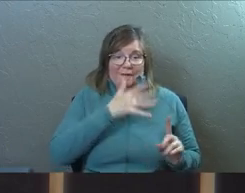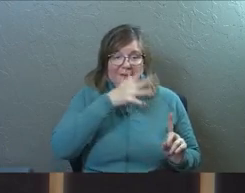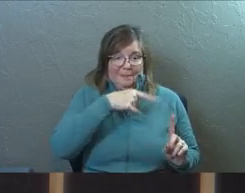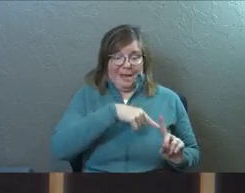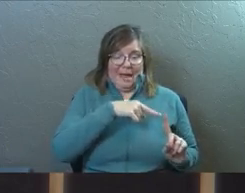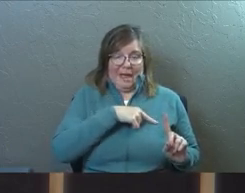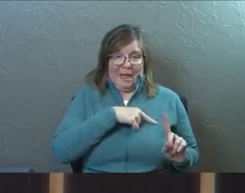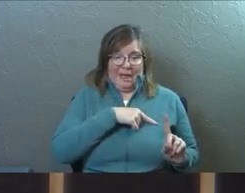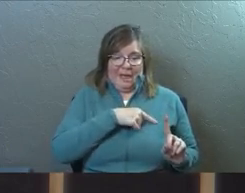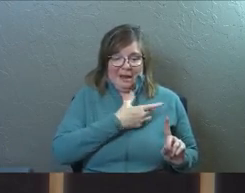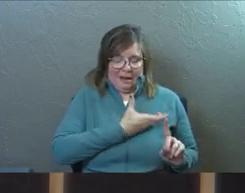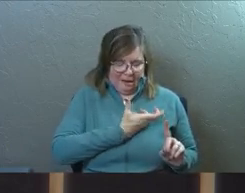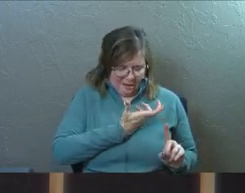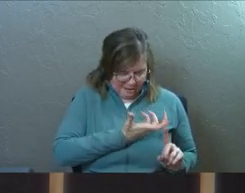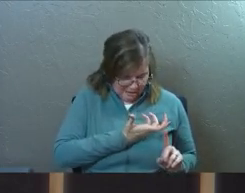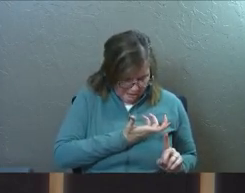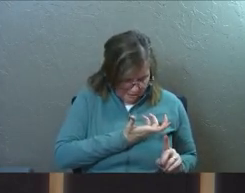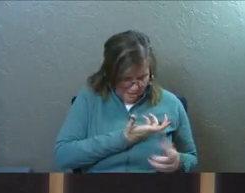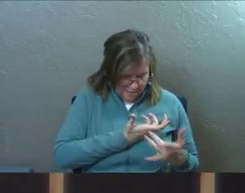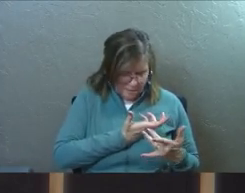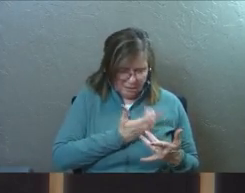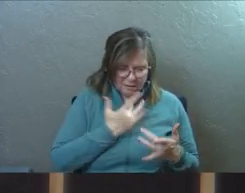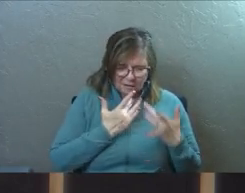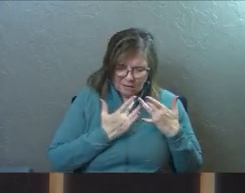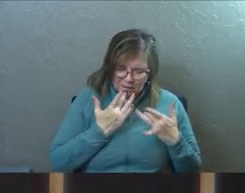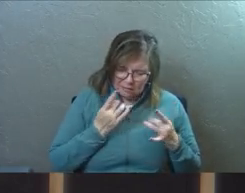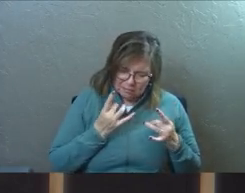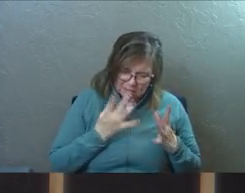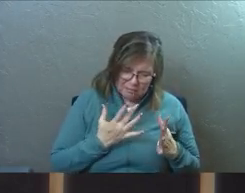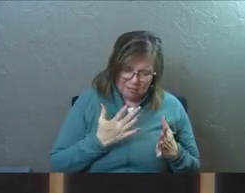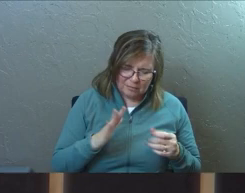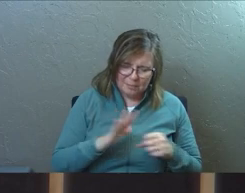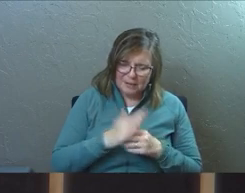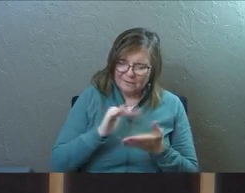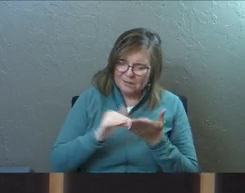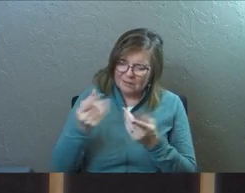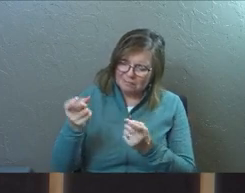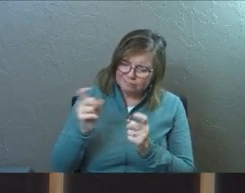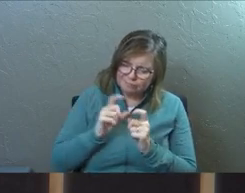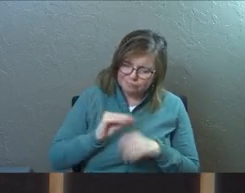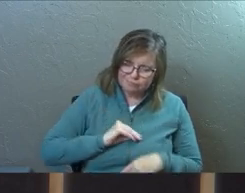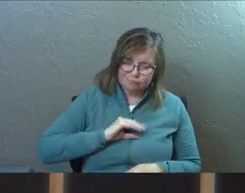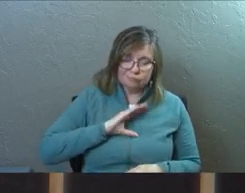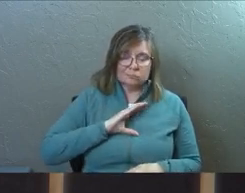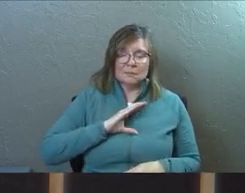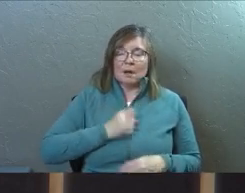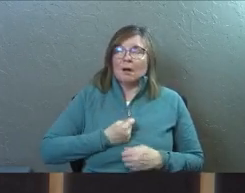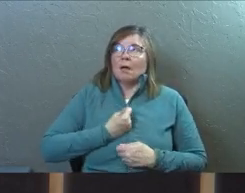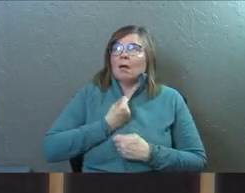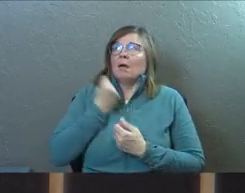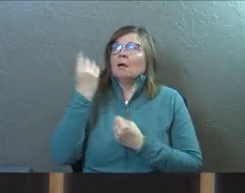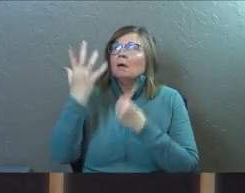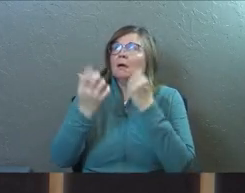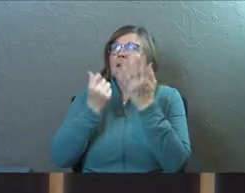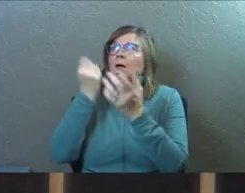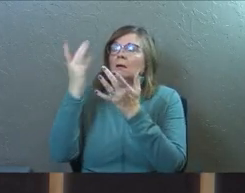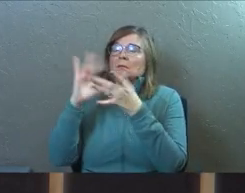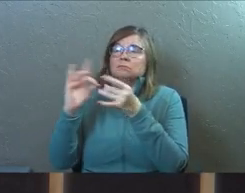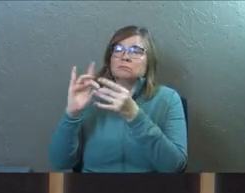man, full of his own forgiveness. Can you imagine that? And he bursts into that.